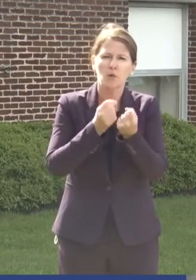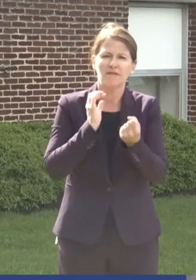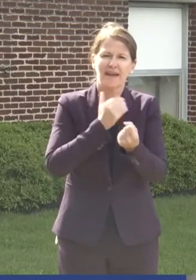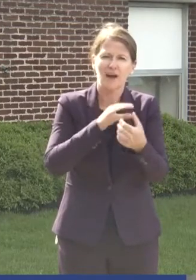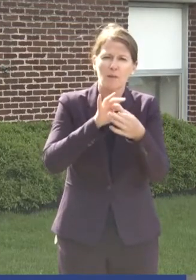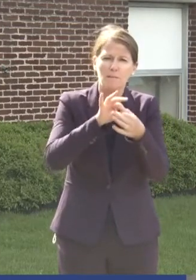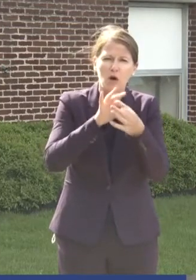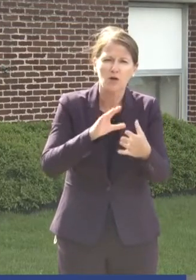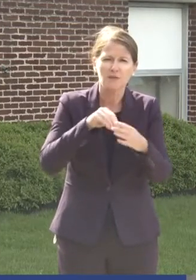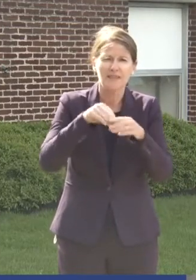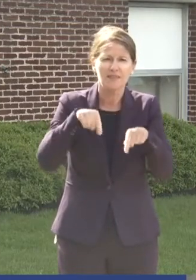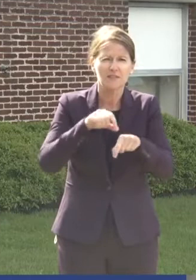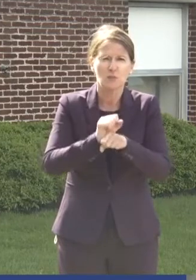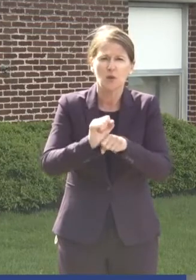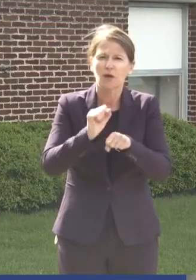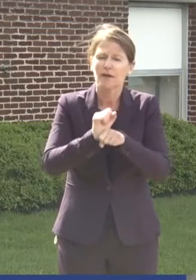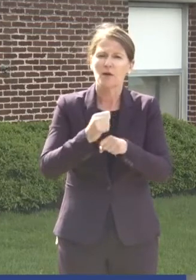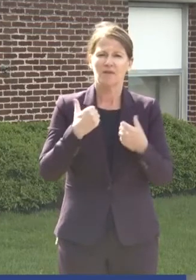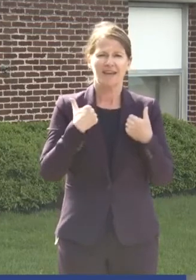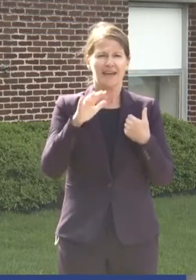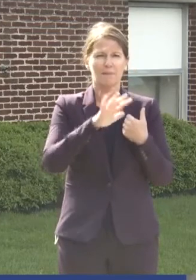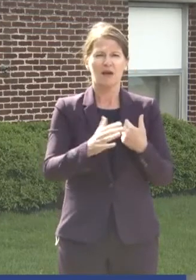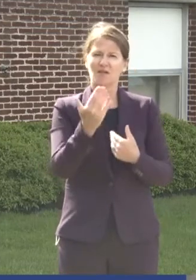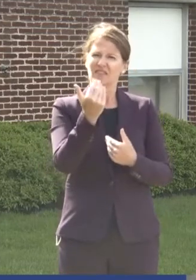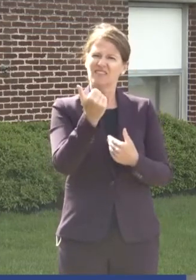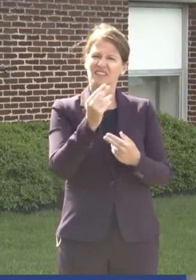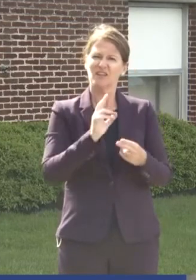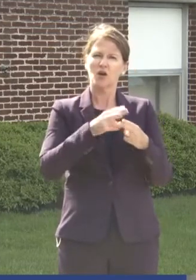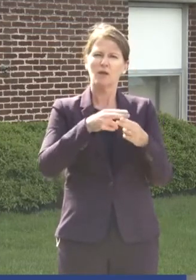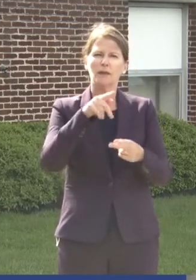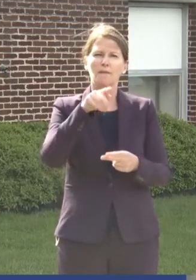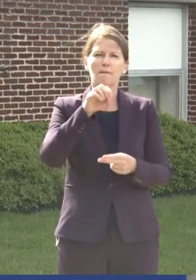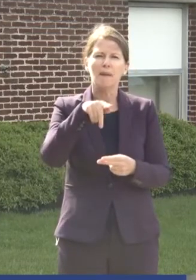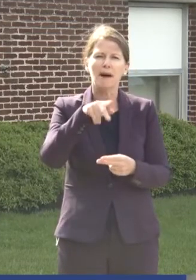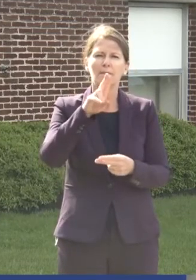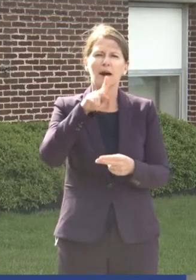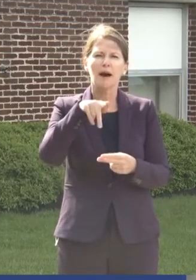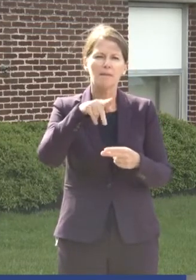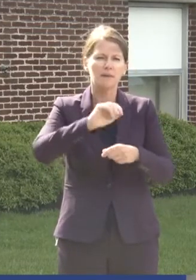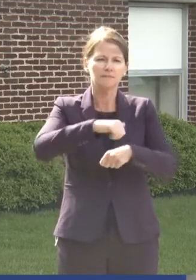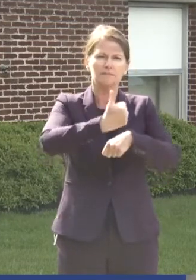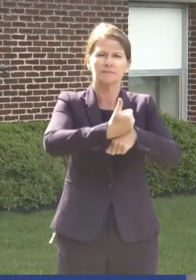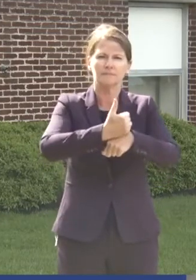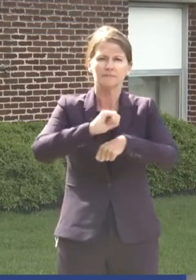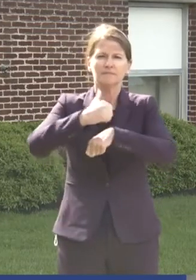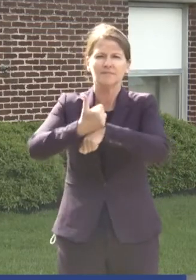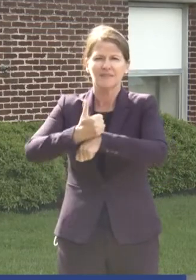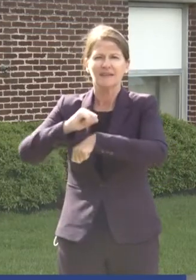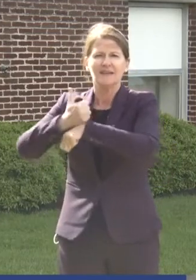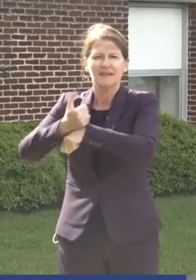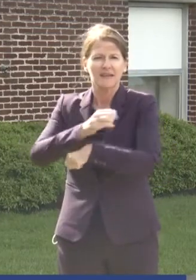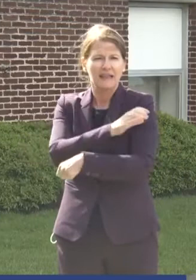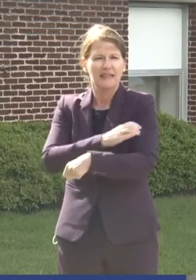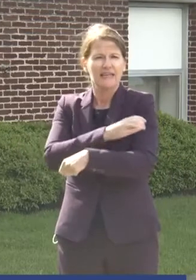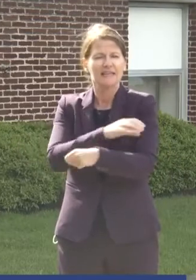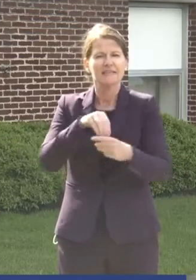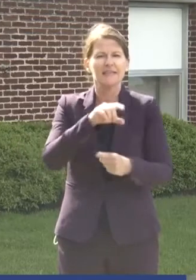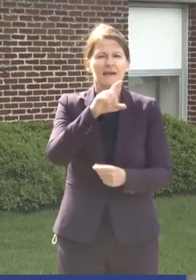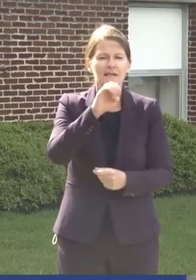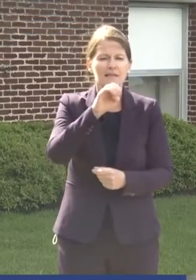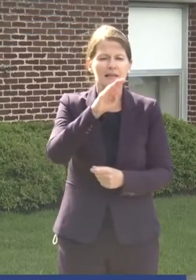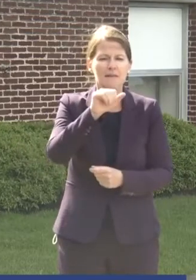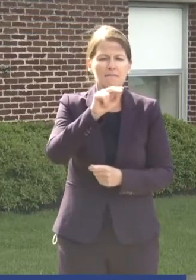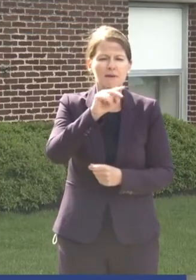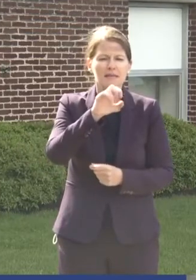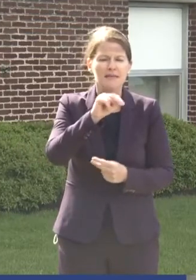We've had actually about 15 of what we are calling pop-up clinics in places like inner city Lebanon, Lancaster,